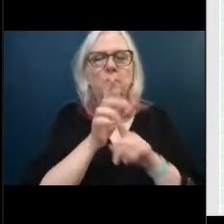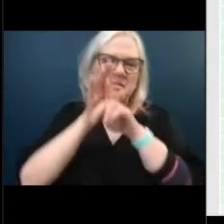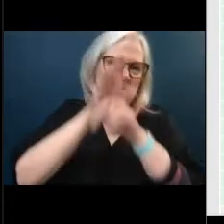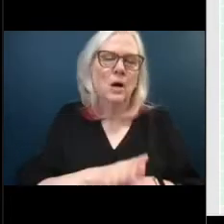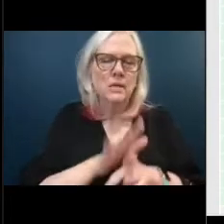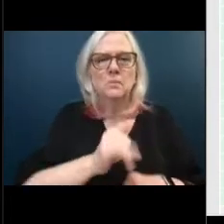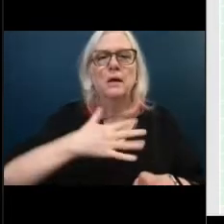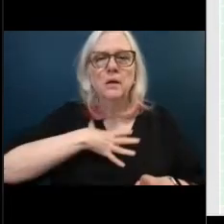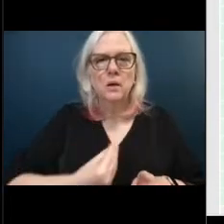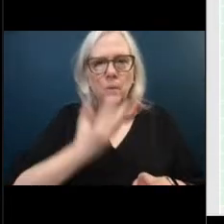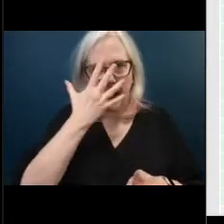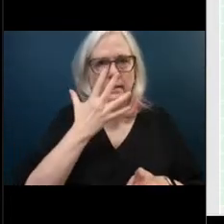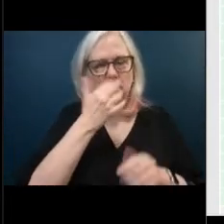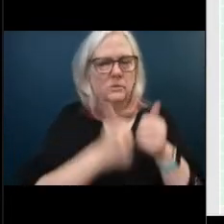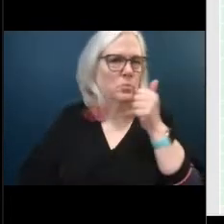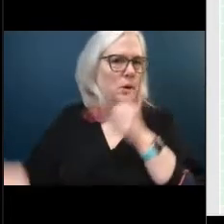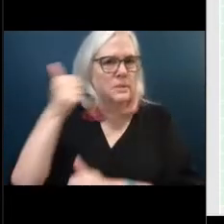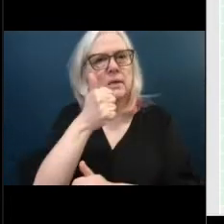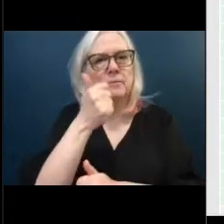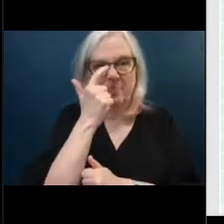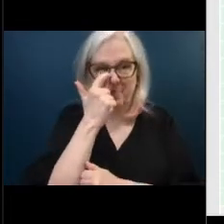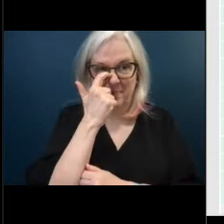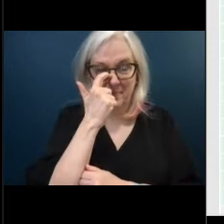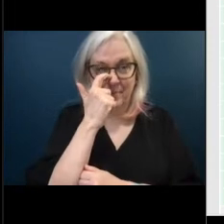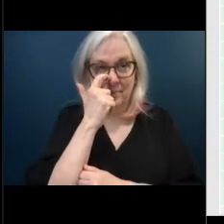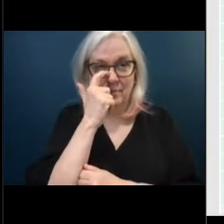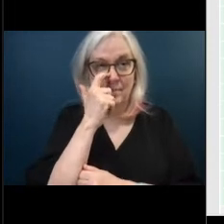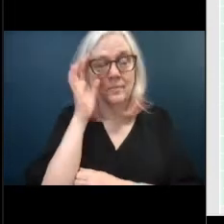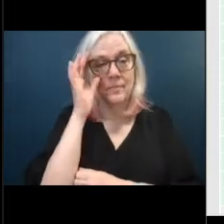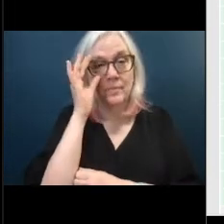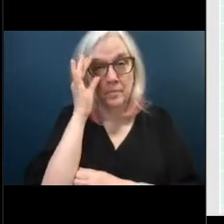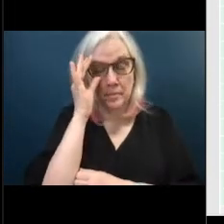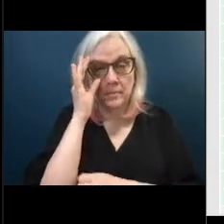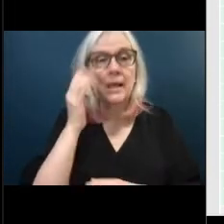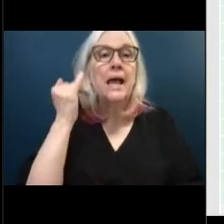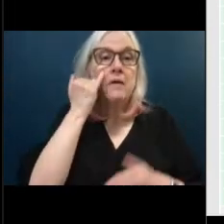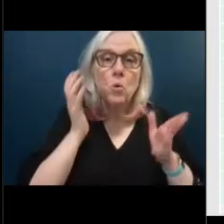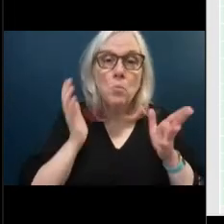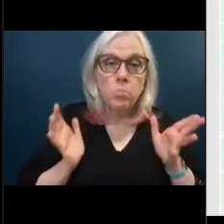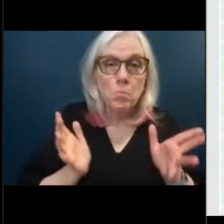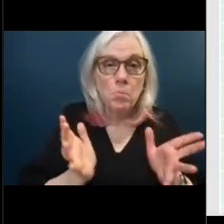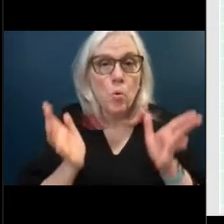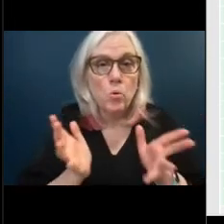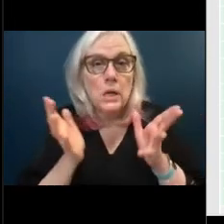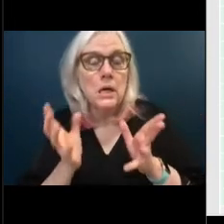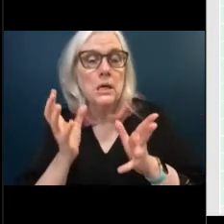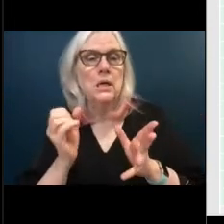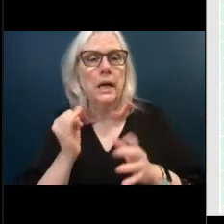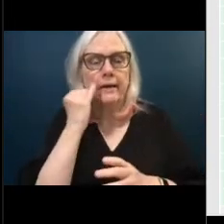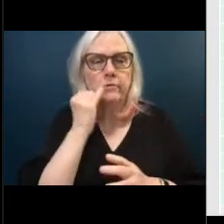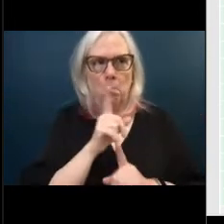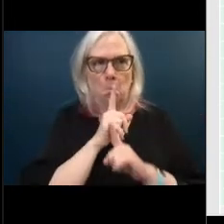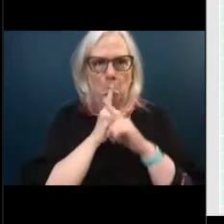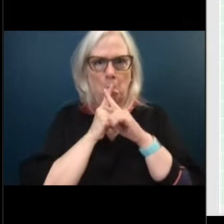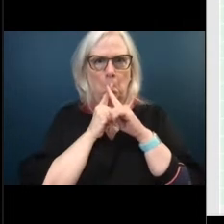has nothing to do with it, per se. If you're promoting it, if you sit there and you are silent, then you are down